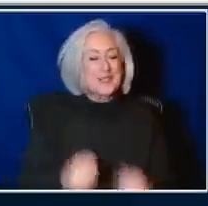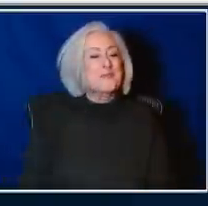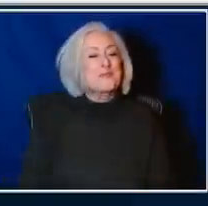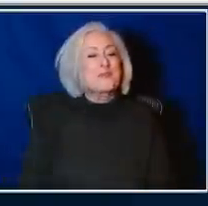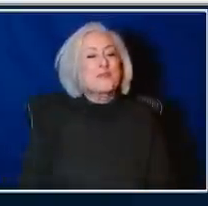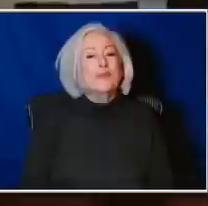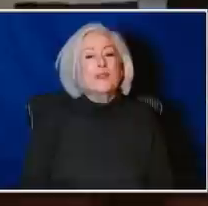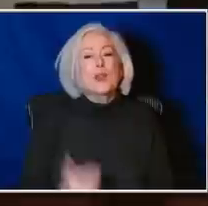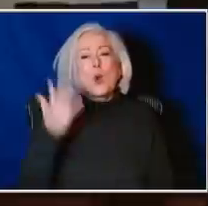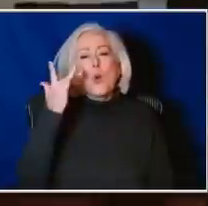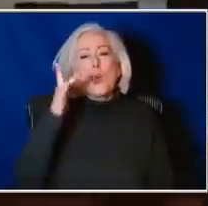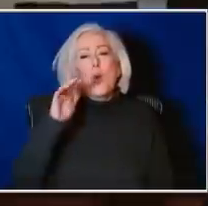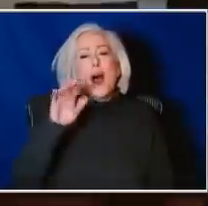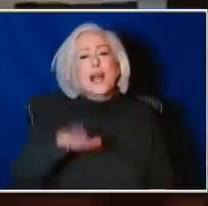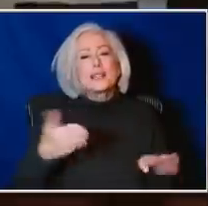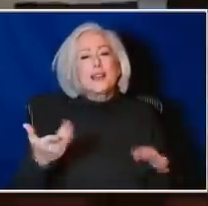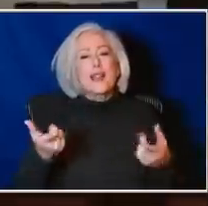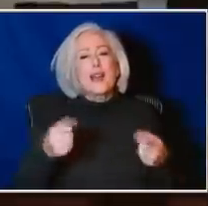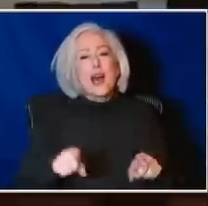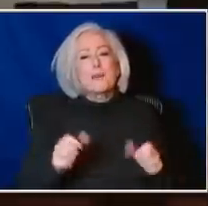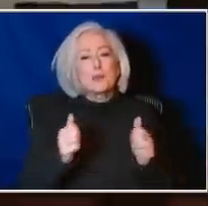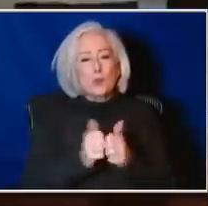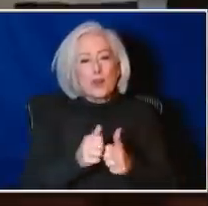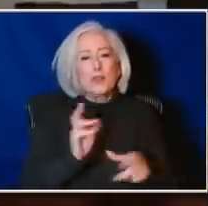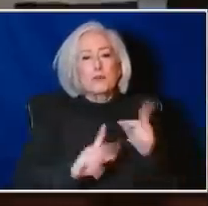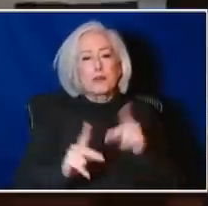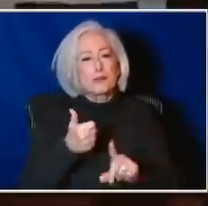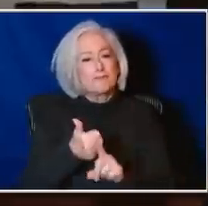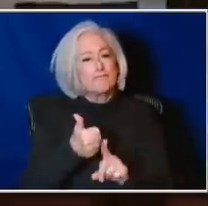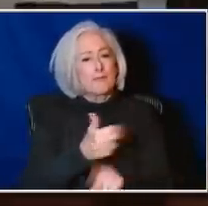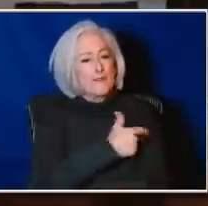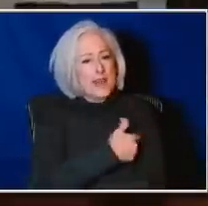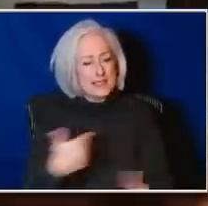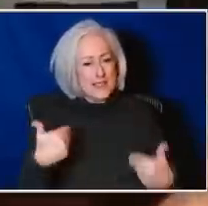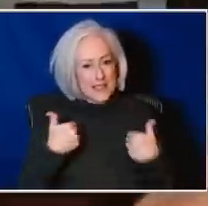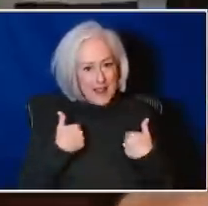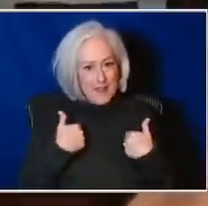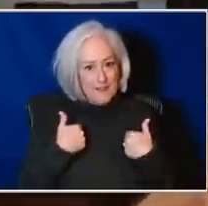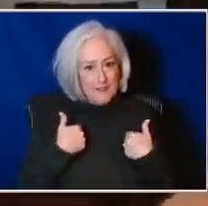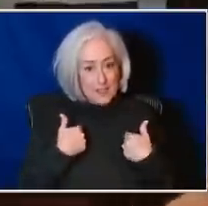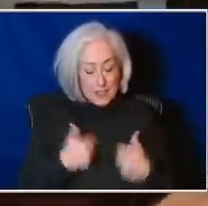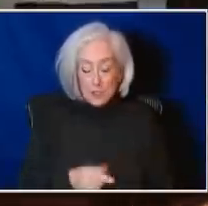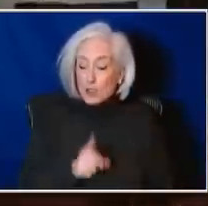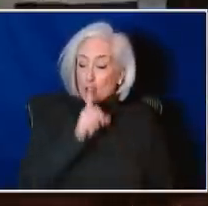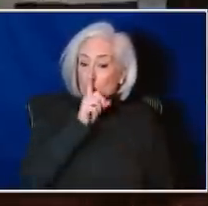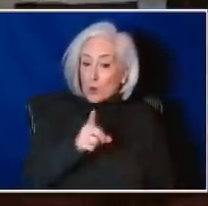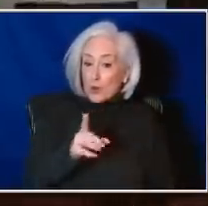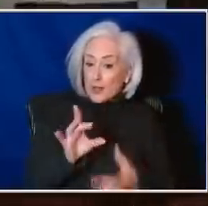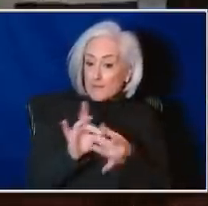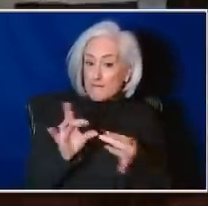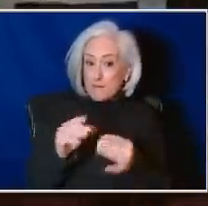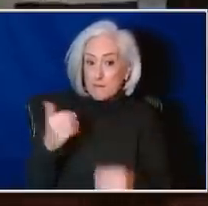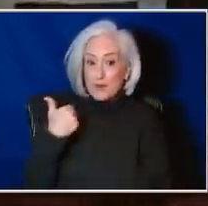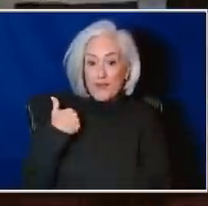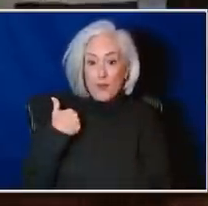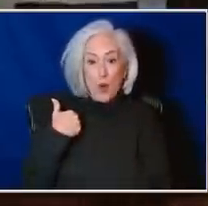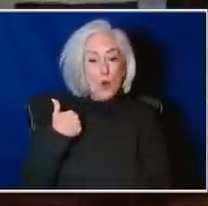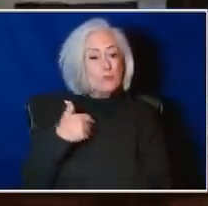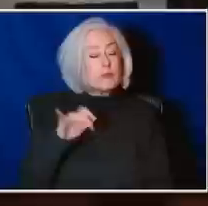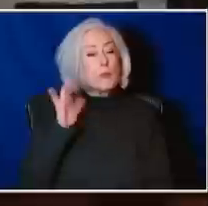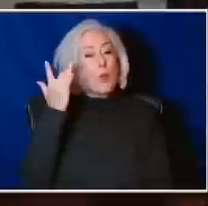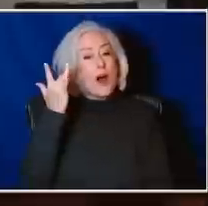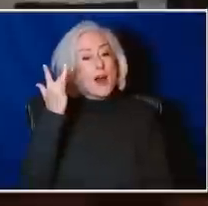vaccinated? You know, Steve, you really put your finger on it in the opening. And it's really sort of a perfect storm. You're right.